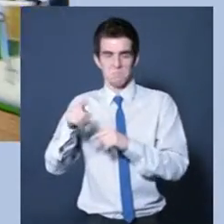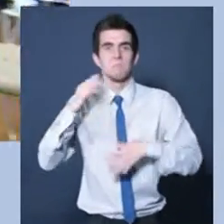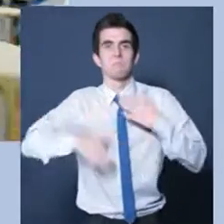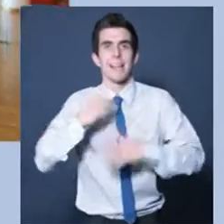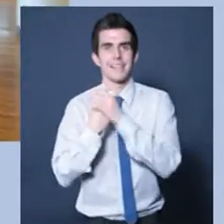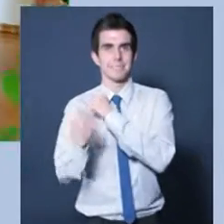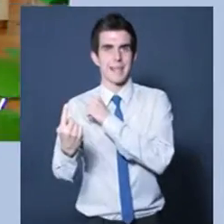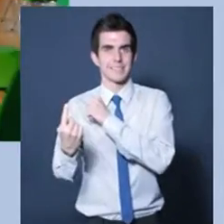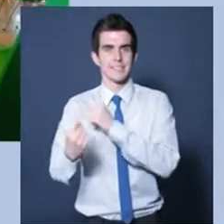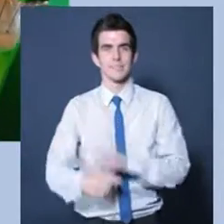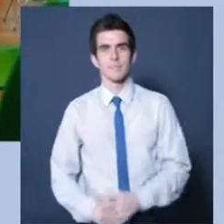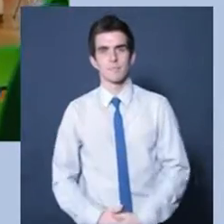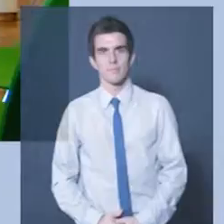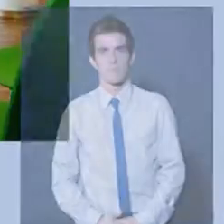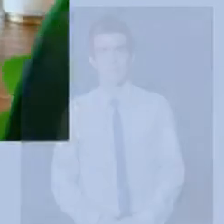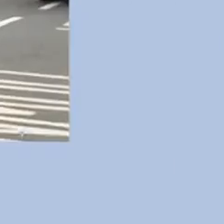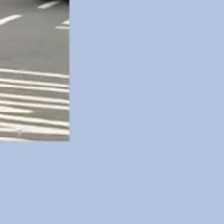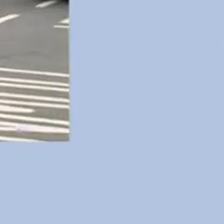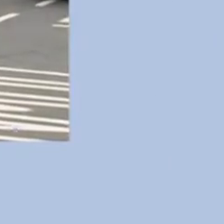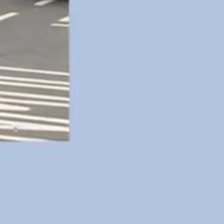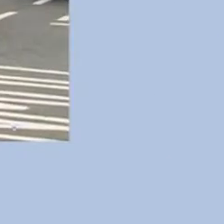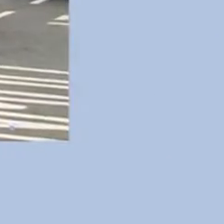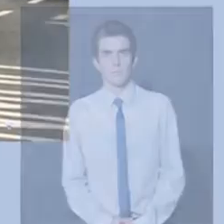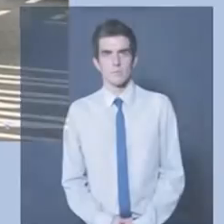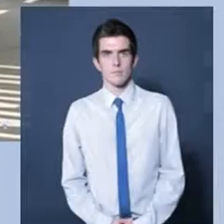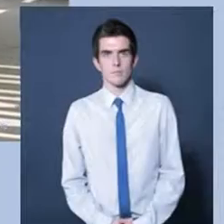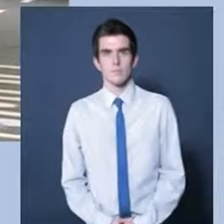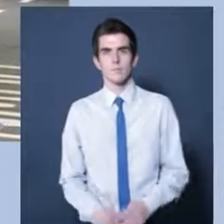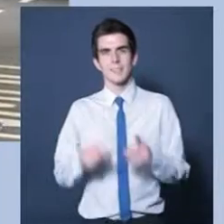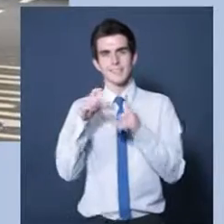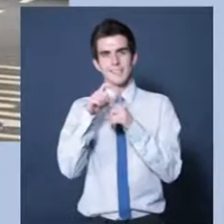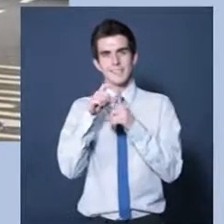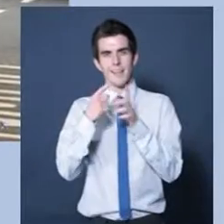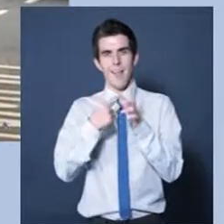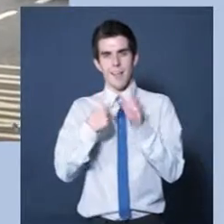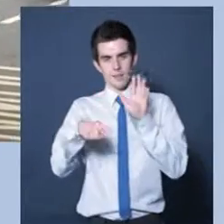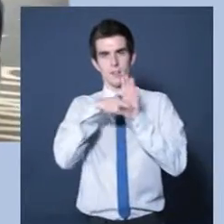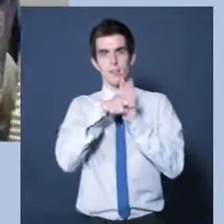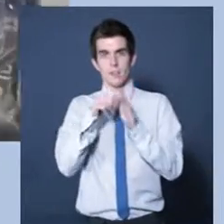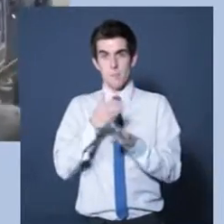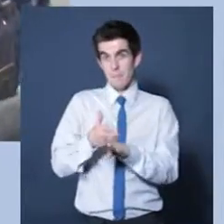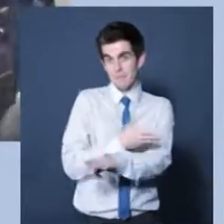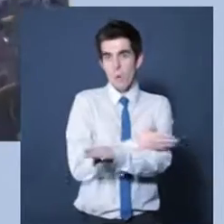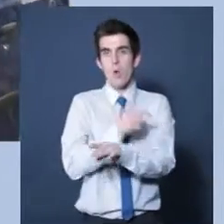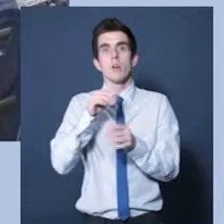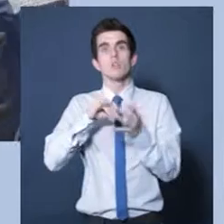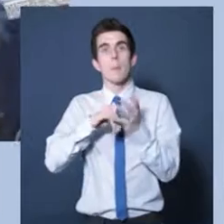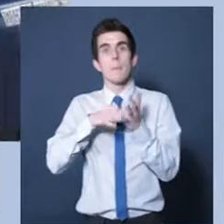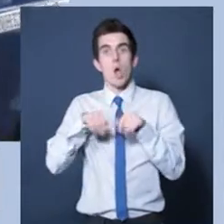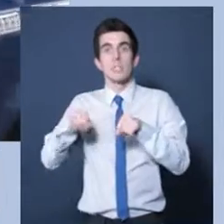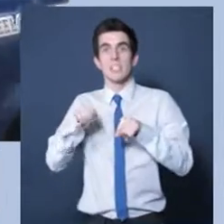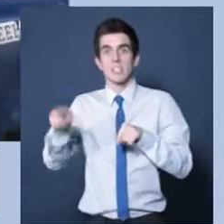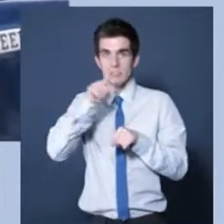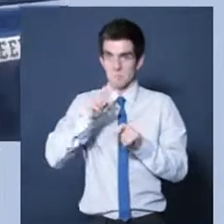can use it independently. Our supermarkets, well before the Disability Discrimination Act, were